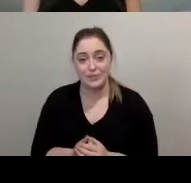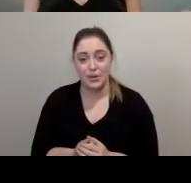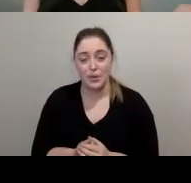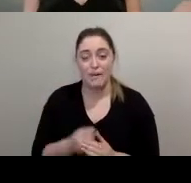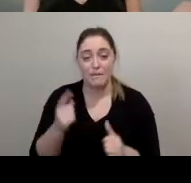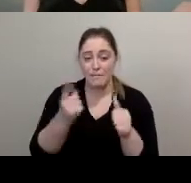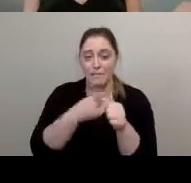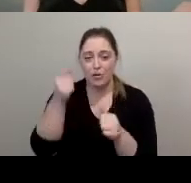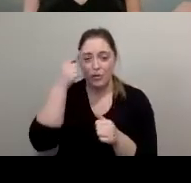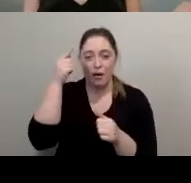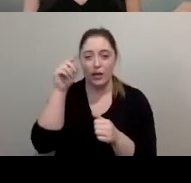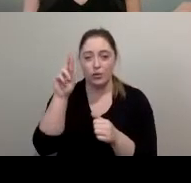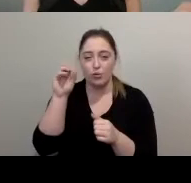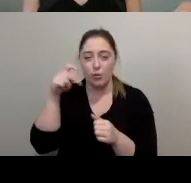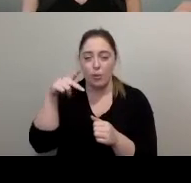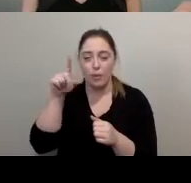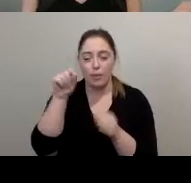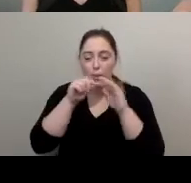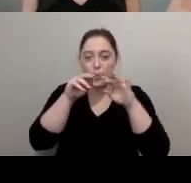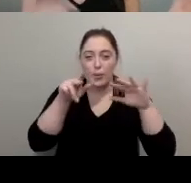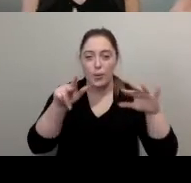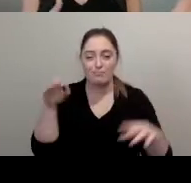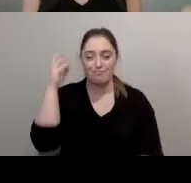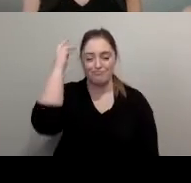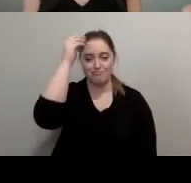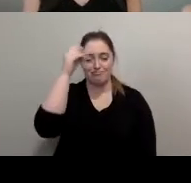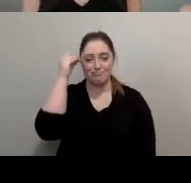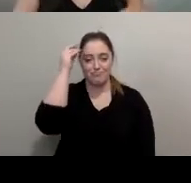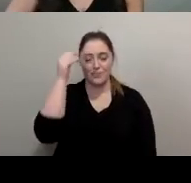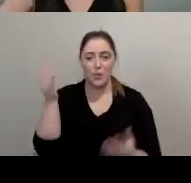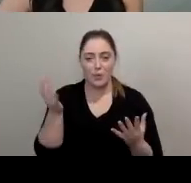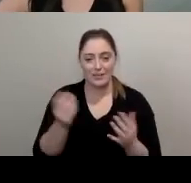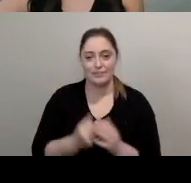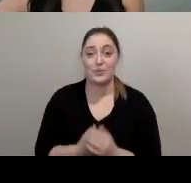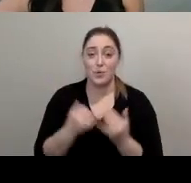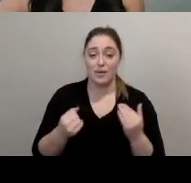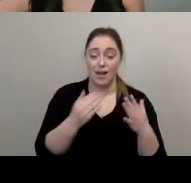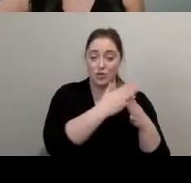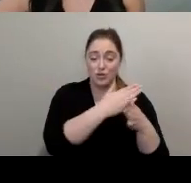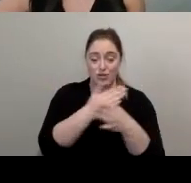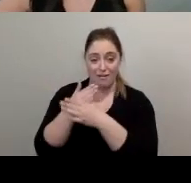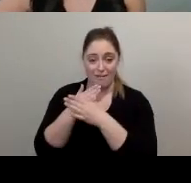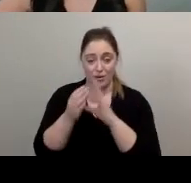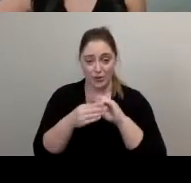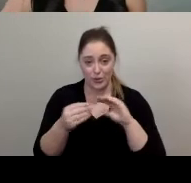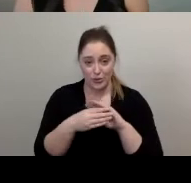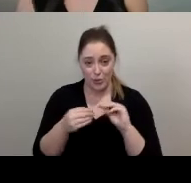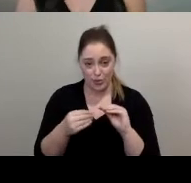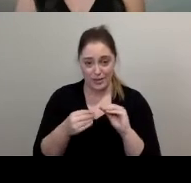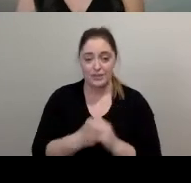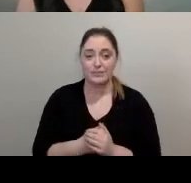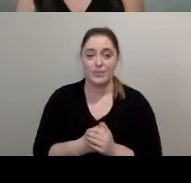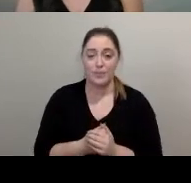what comes to mind so to share these stories we are going to invite you